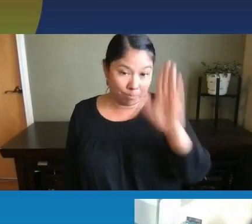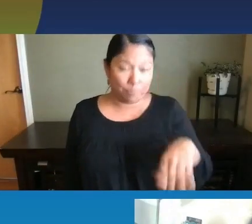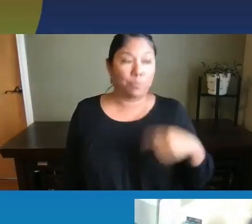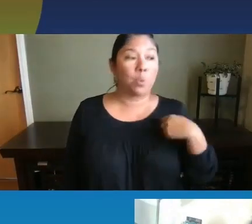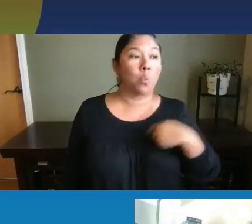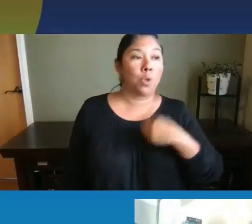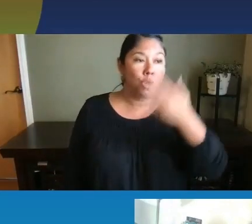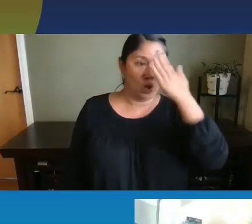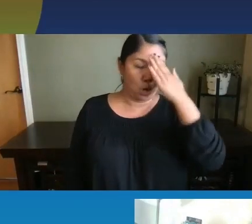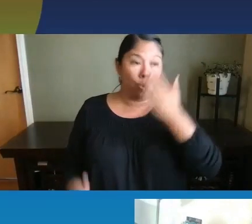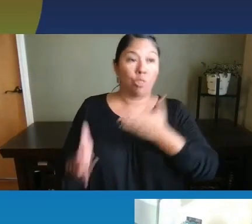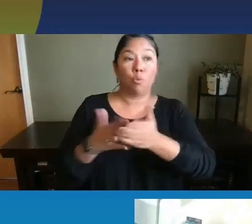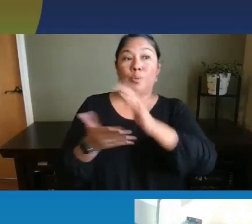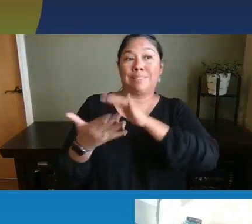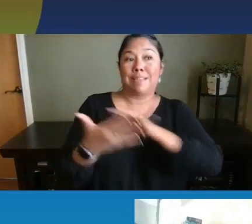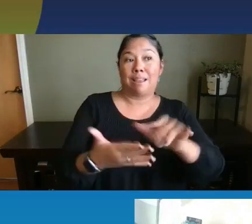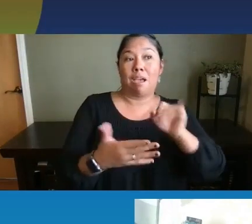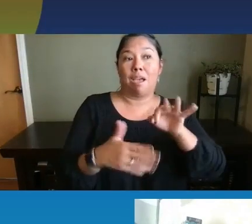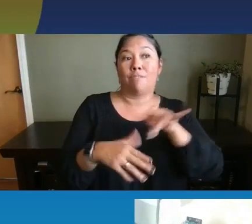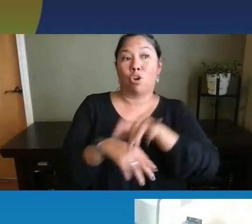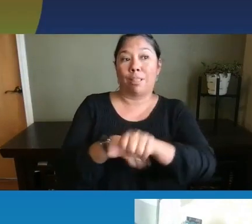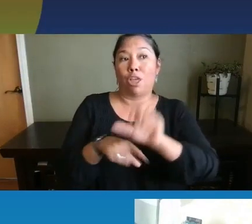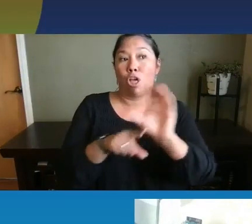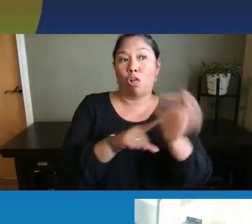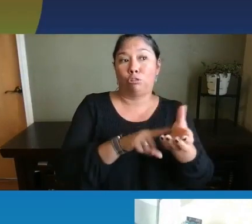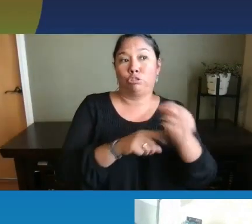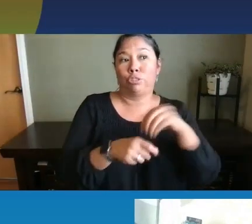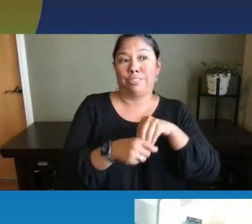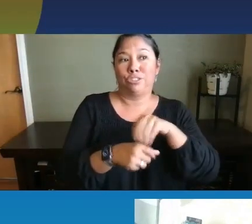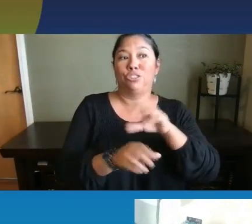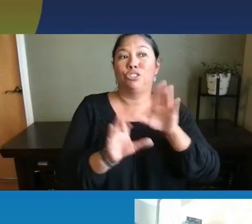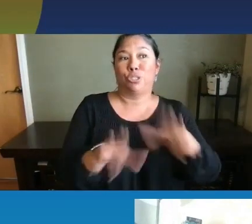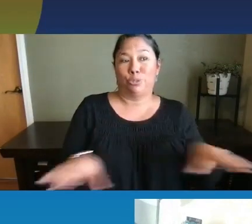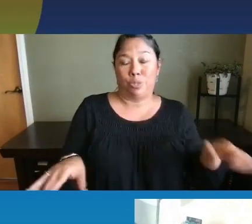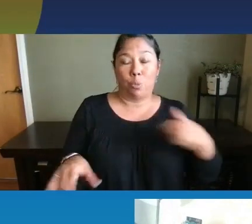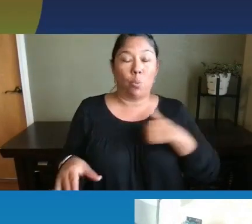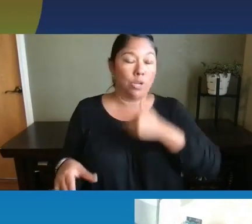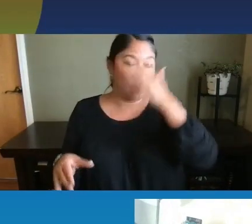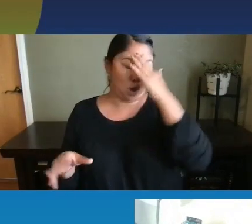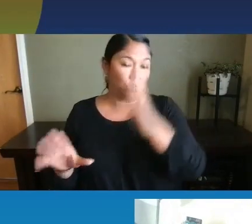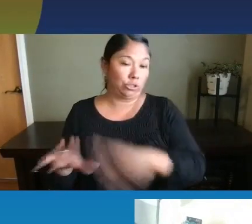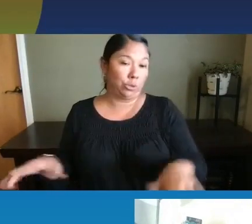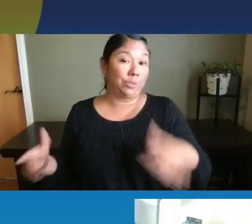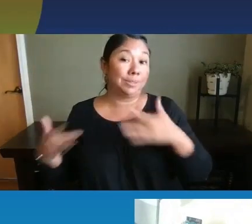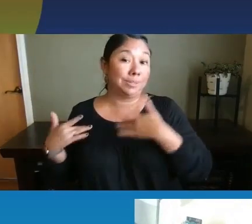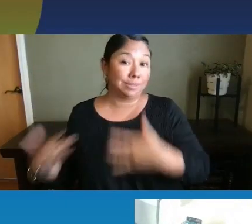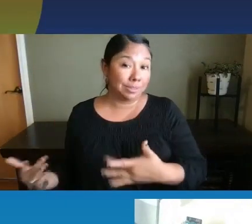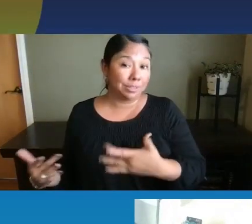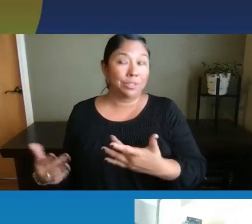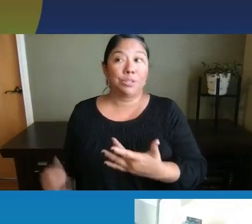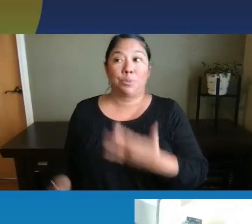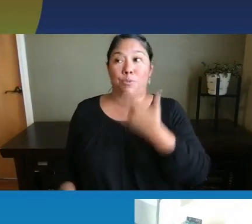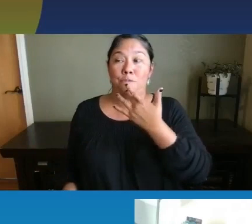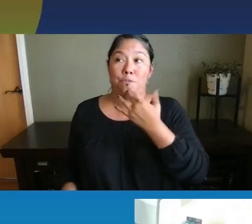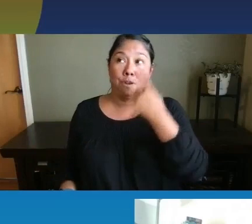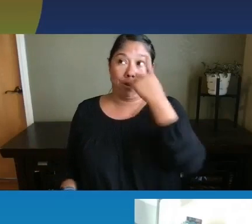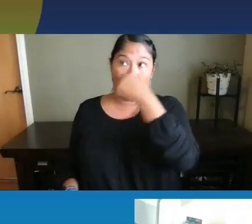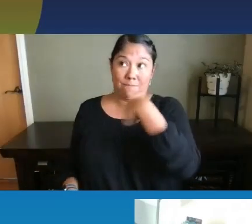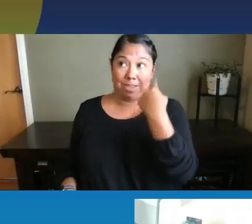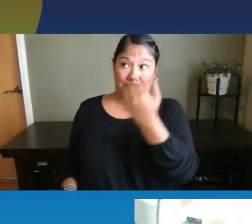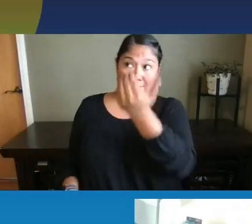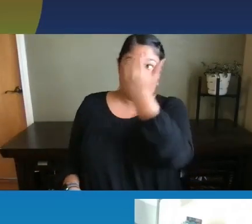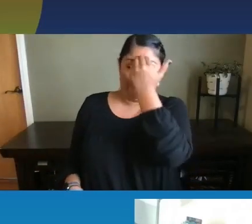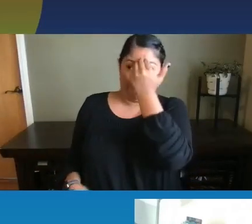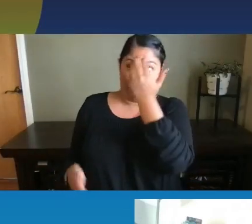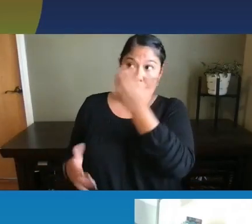for the study of early, of early culture in children, we know that children prefer faces that are familiar faces to them.